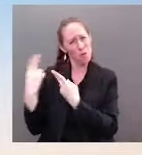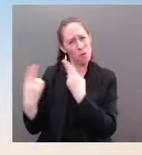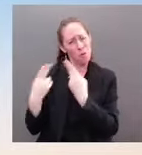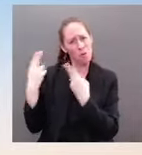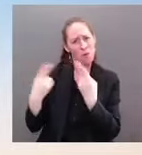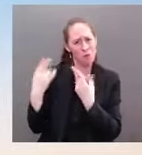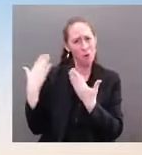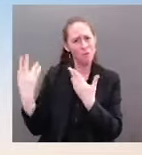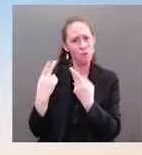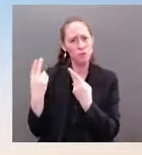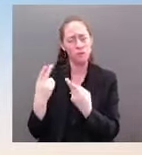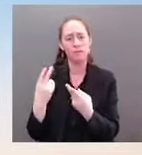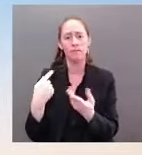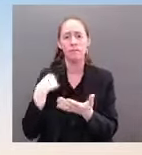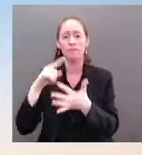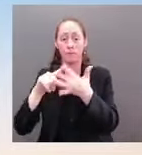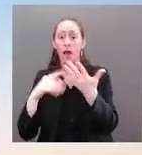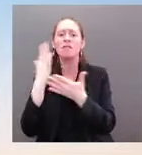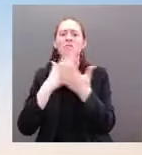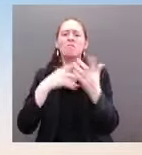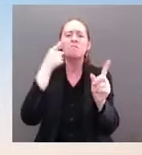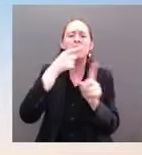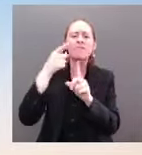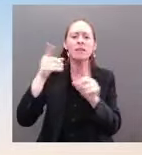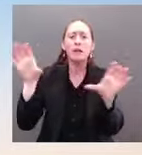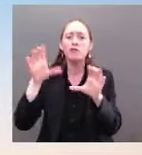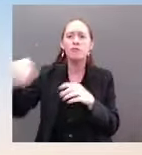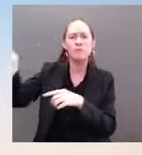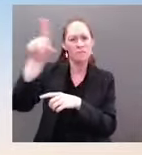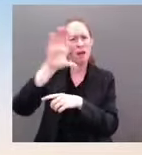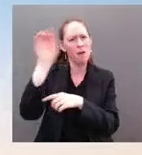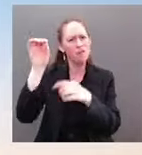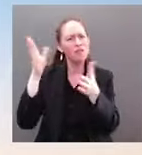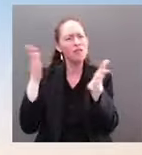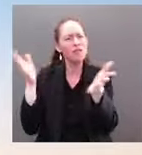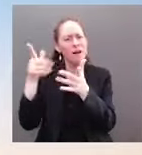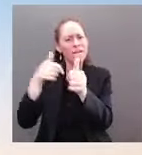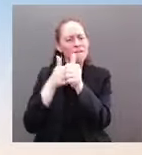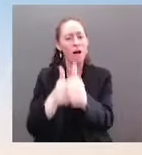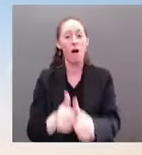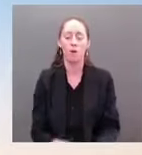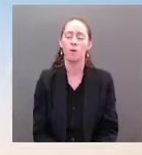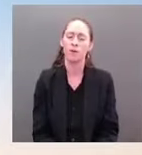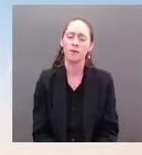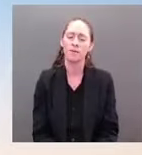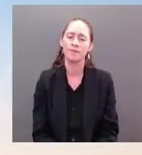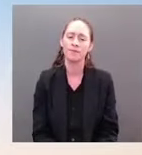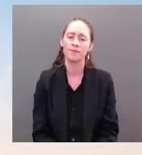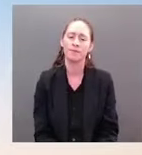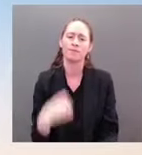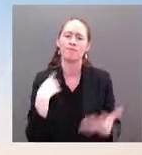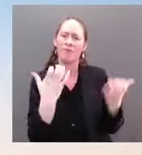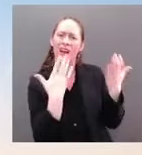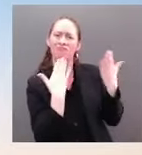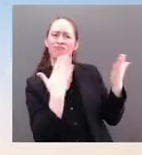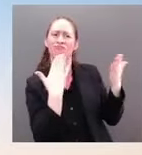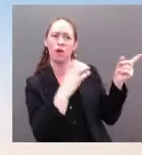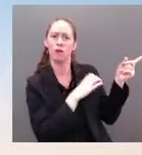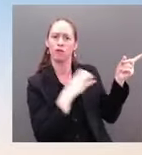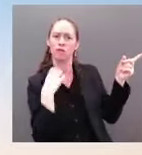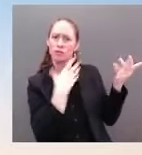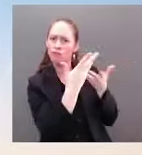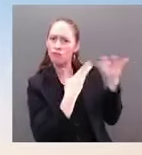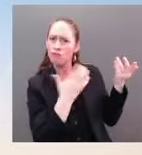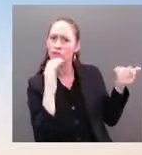be remiss if I didn't reiterate the President's thanks to Congress for its partnership in this effort, including making cybersecurity resources available in the